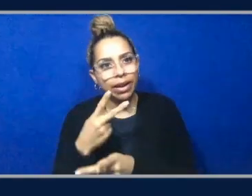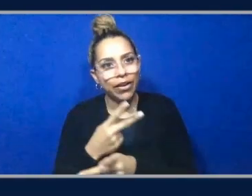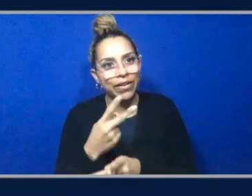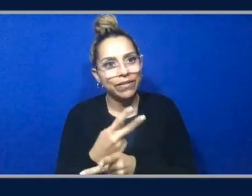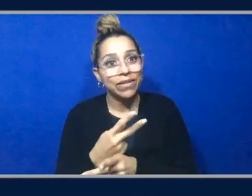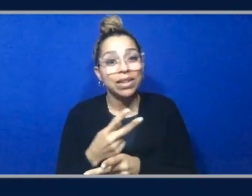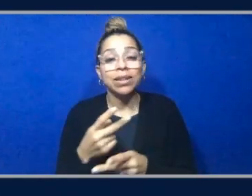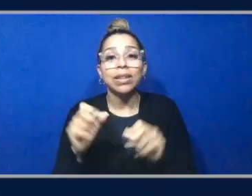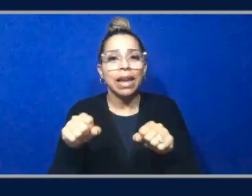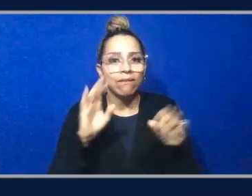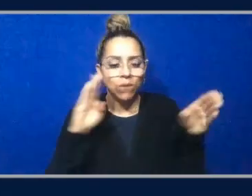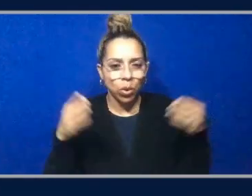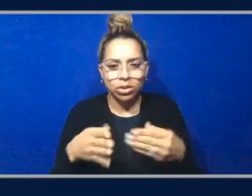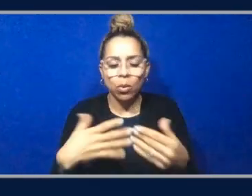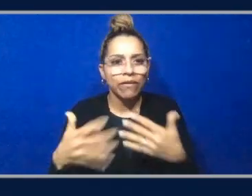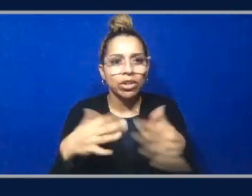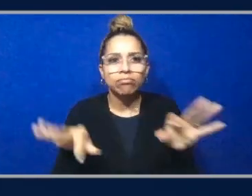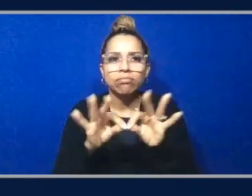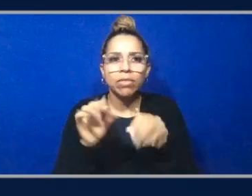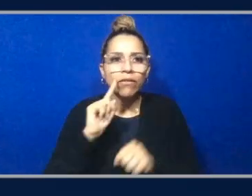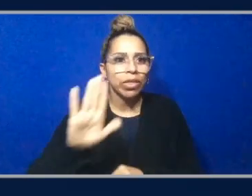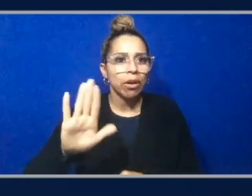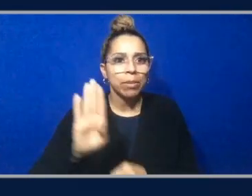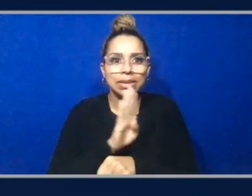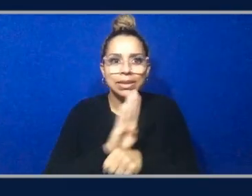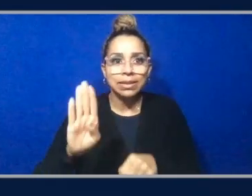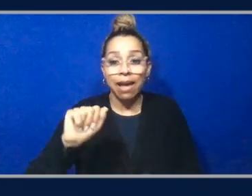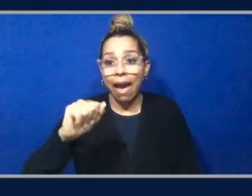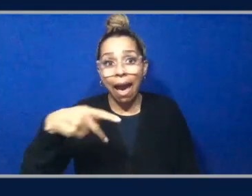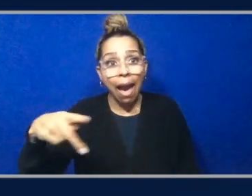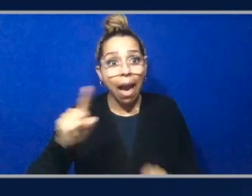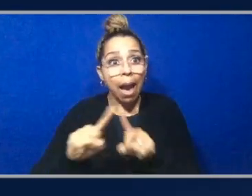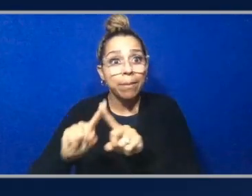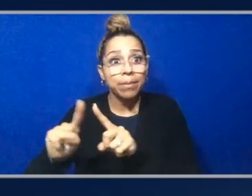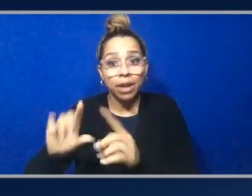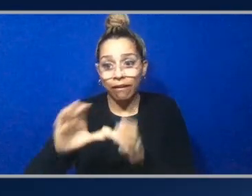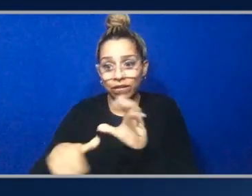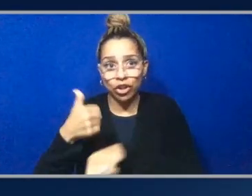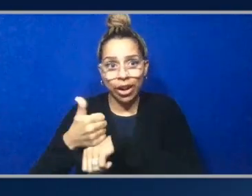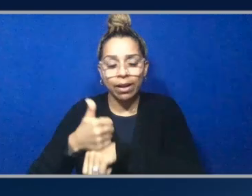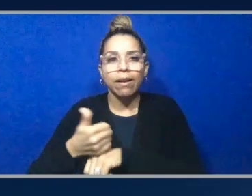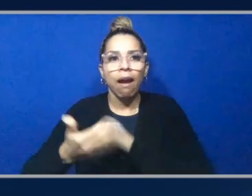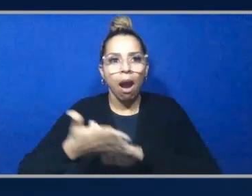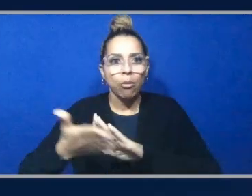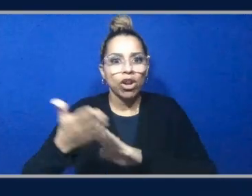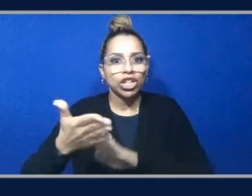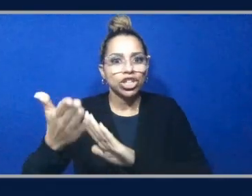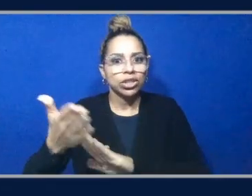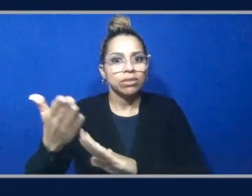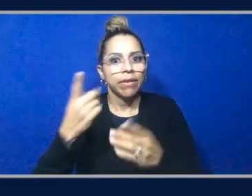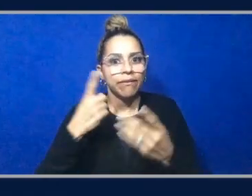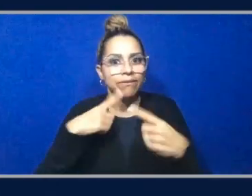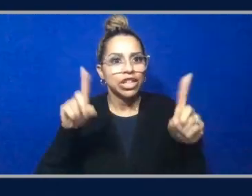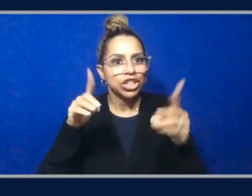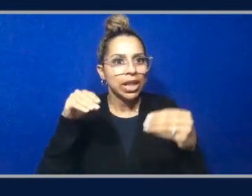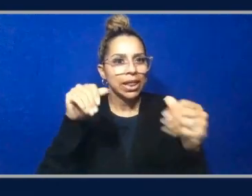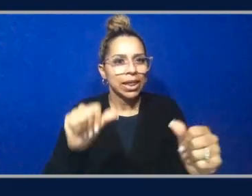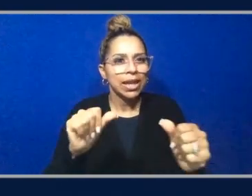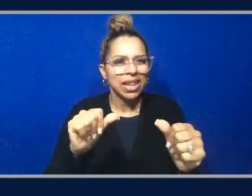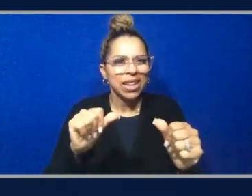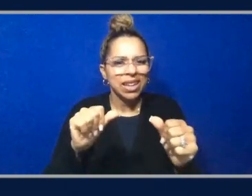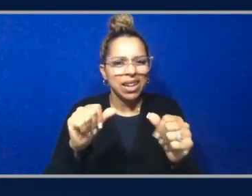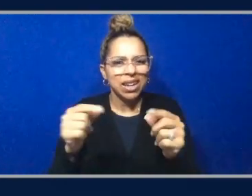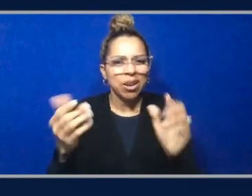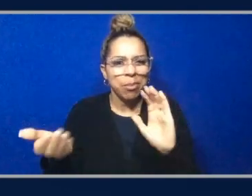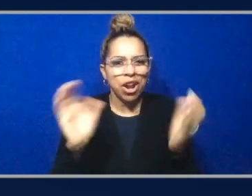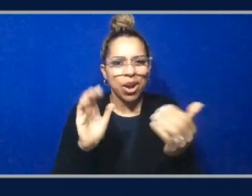businesses, their applications, configuring them, um, and operating them efficiently, as opposed to managing infrastructure in Kubernetes. Awesome. From